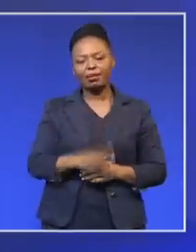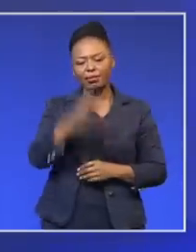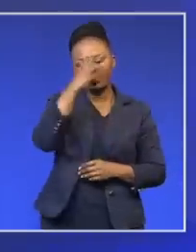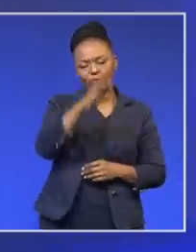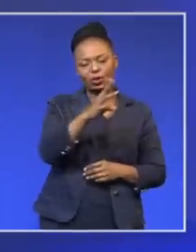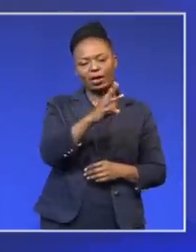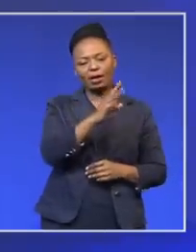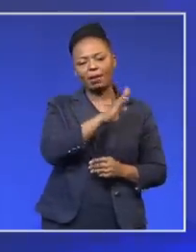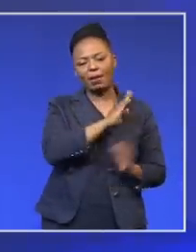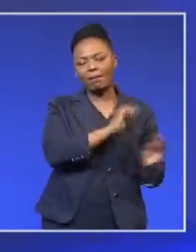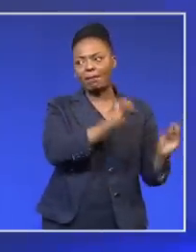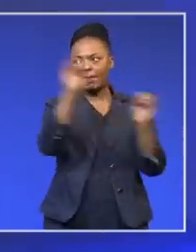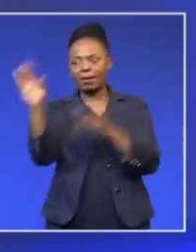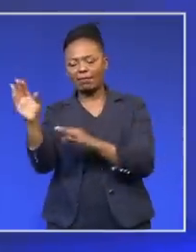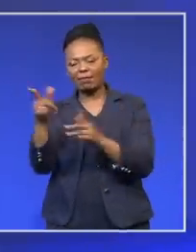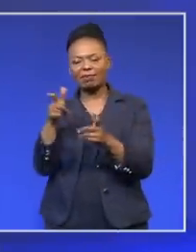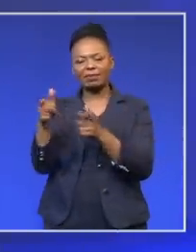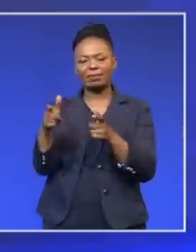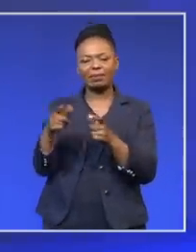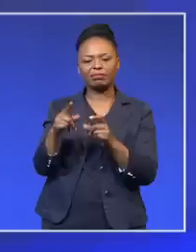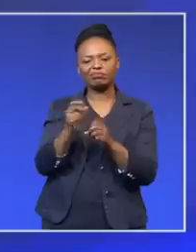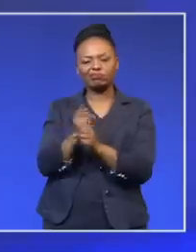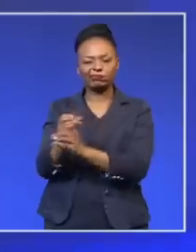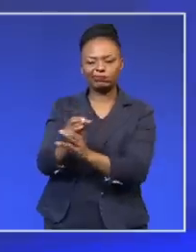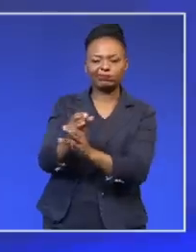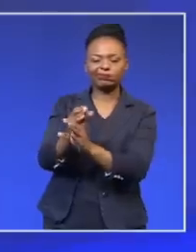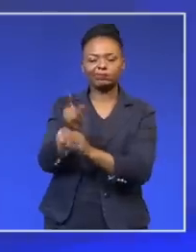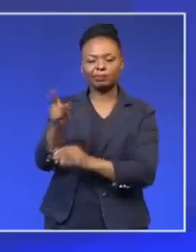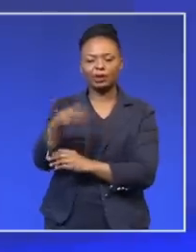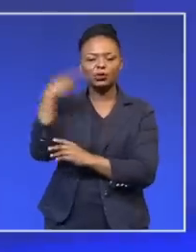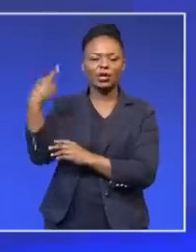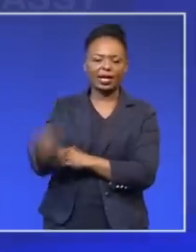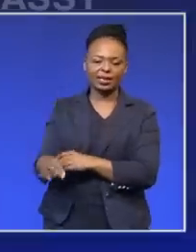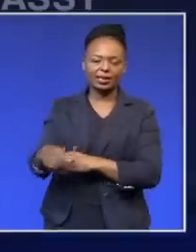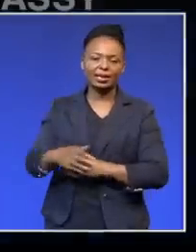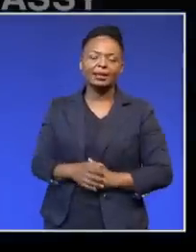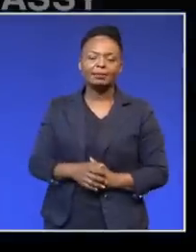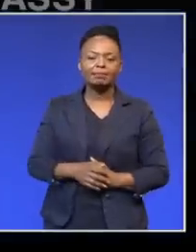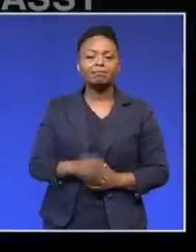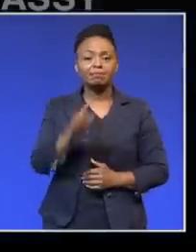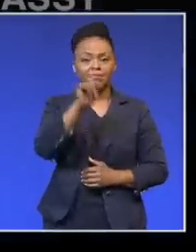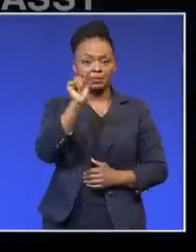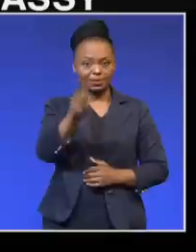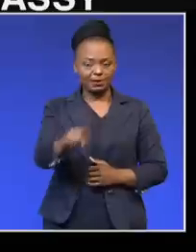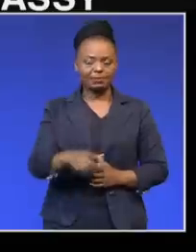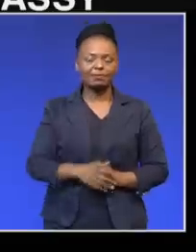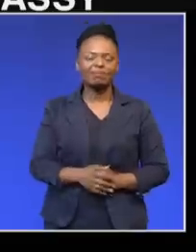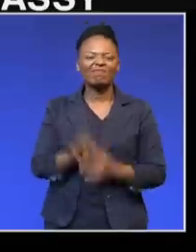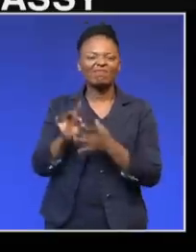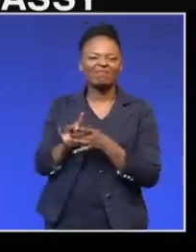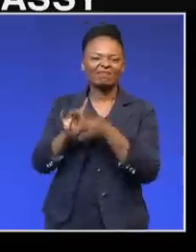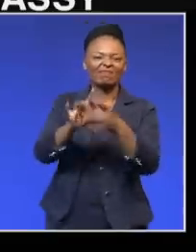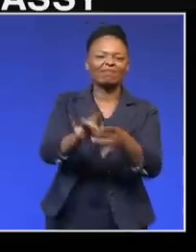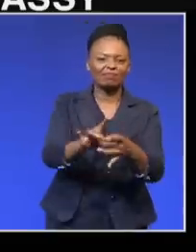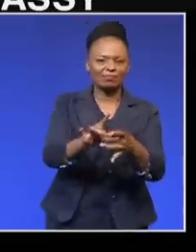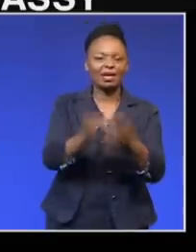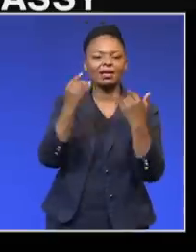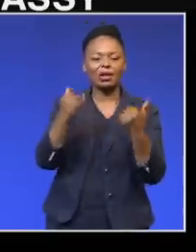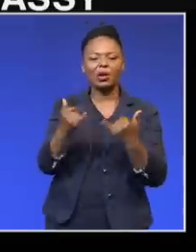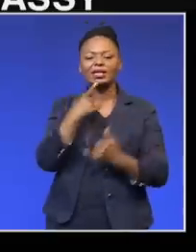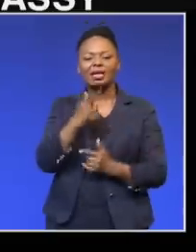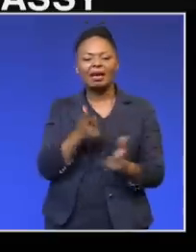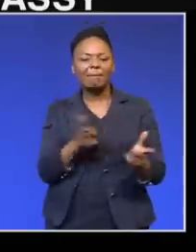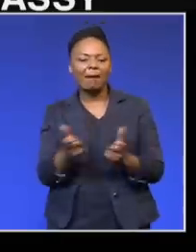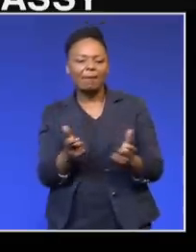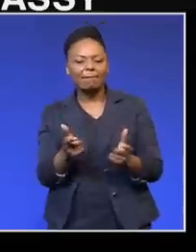and of course this is part of the question that we are asking you this morning, and this is in relation to arms being sold,